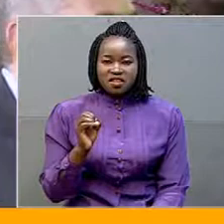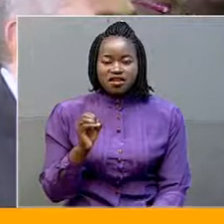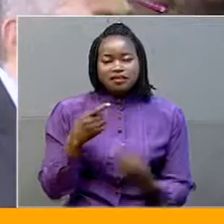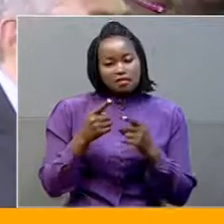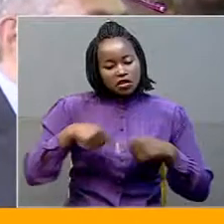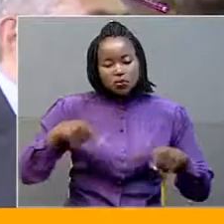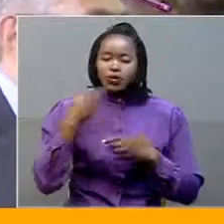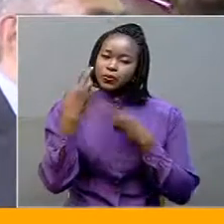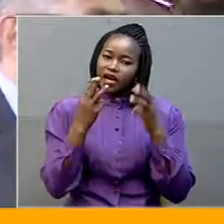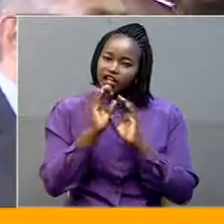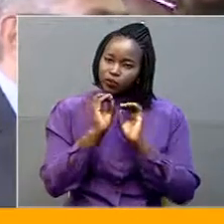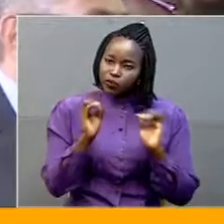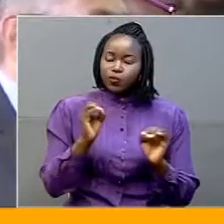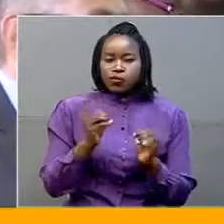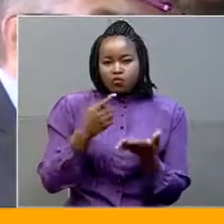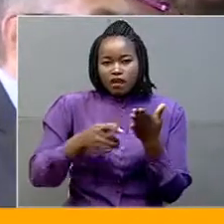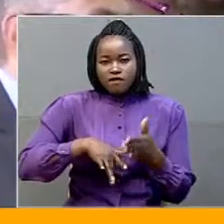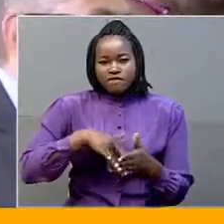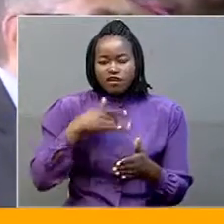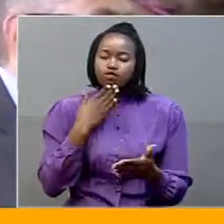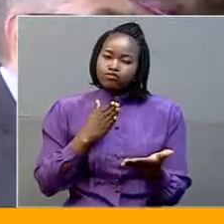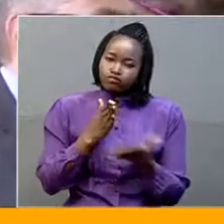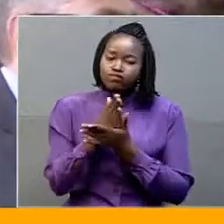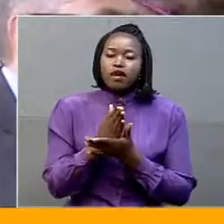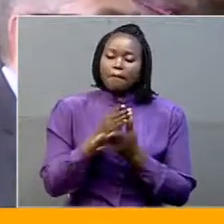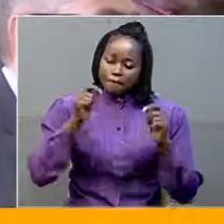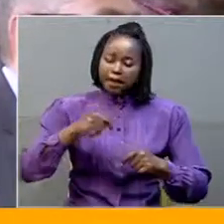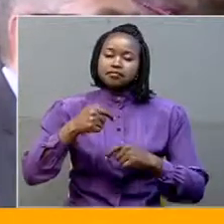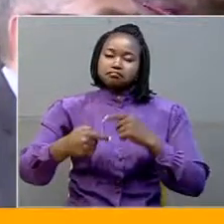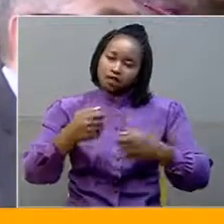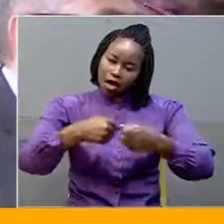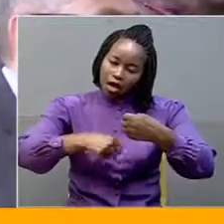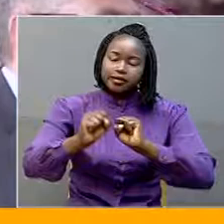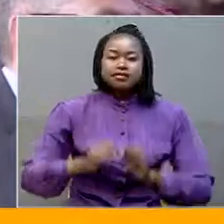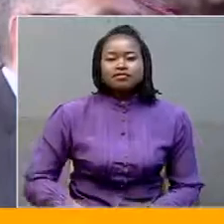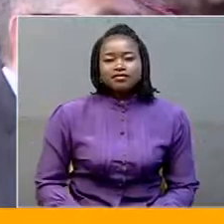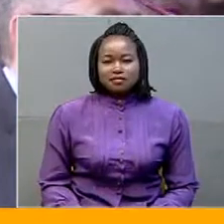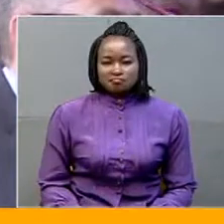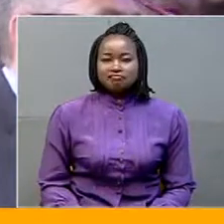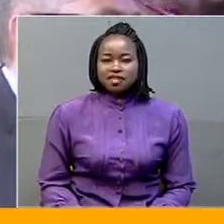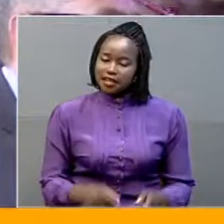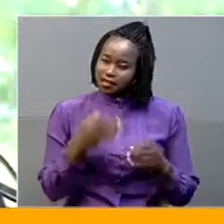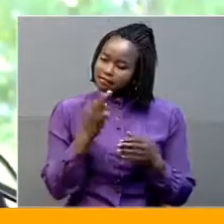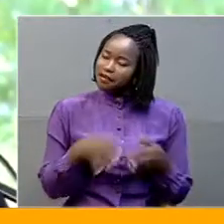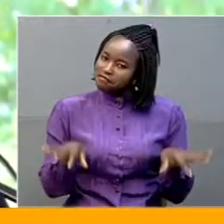The narrow path, we always take it if it becomes necessary.